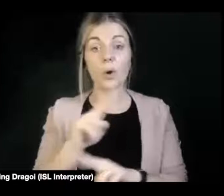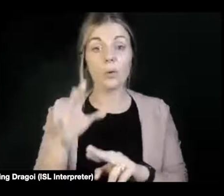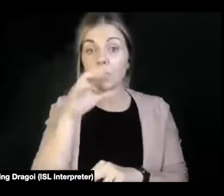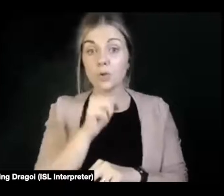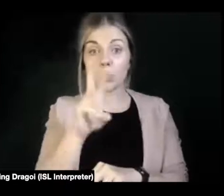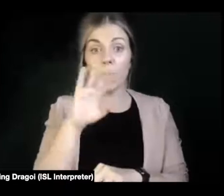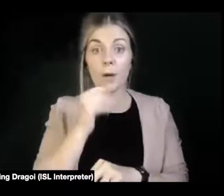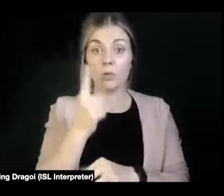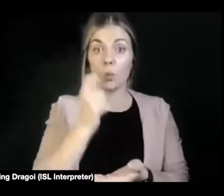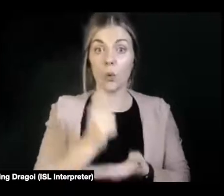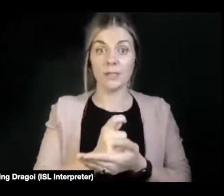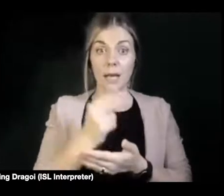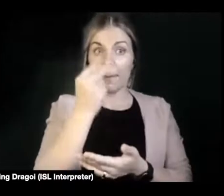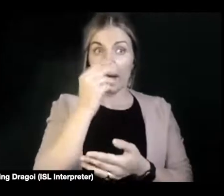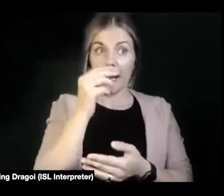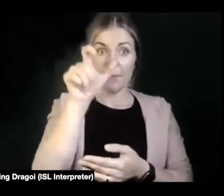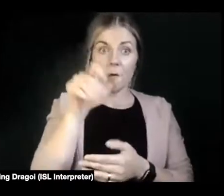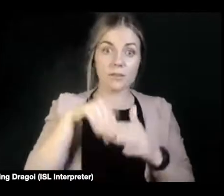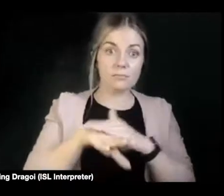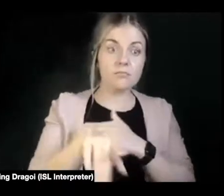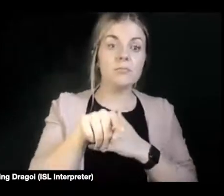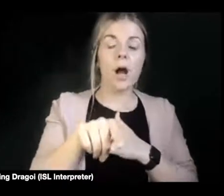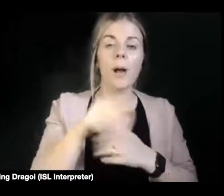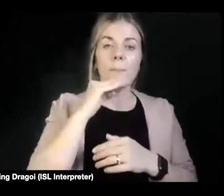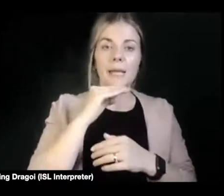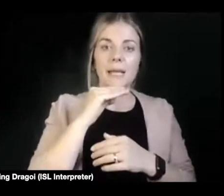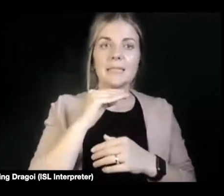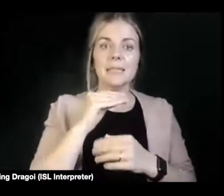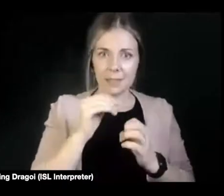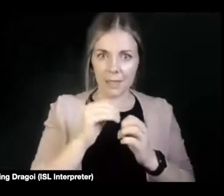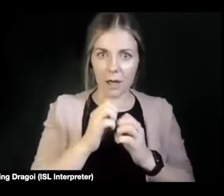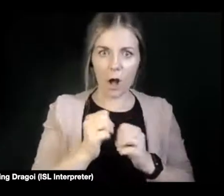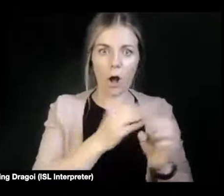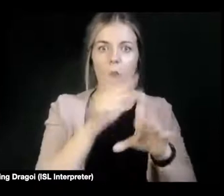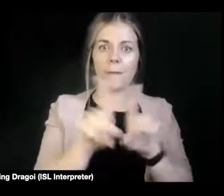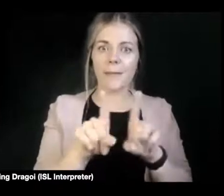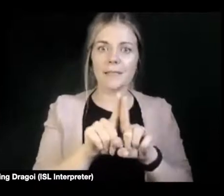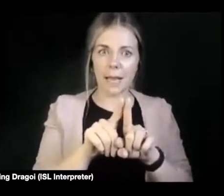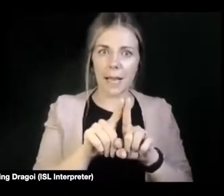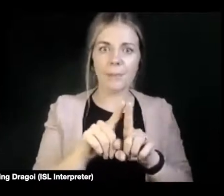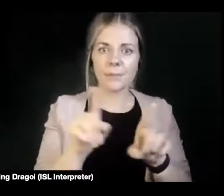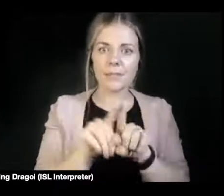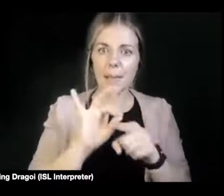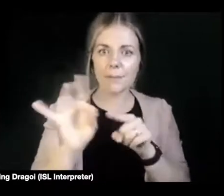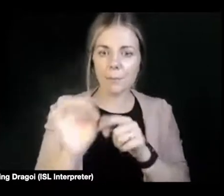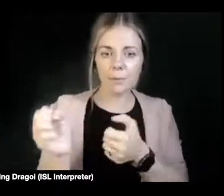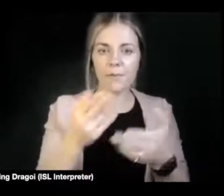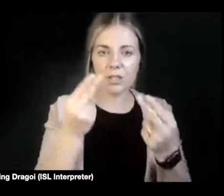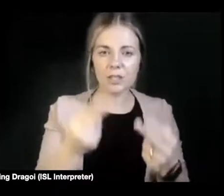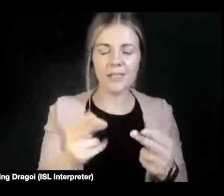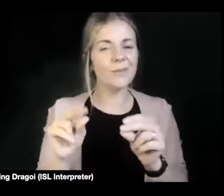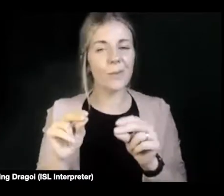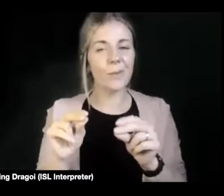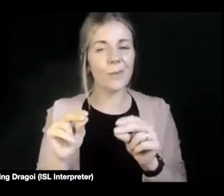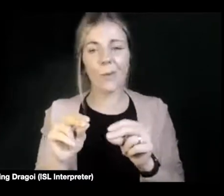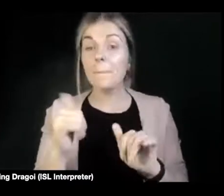And that's it now. you know, recognize that everybody might have different needs. And the same person might have different needs